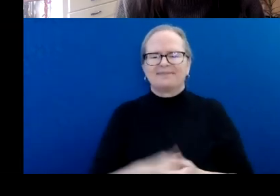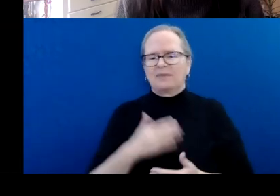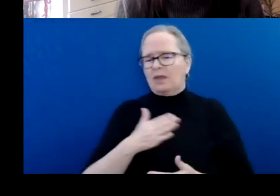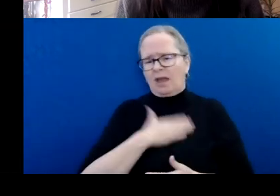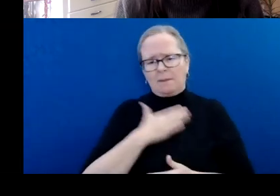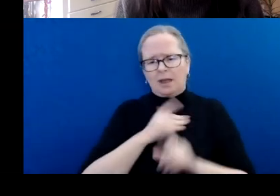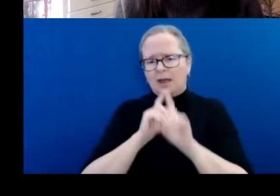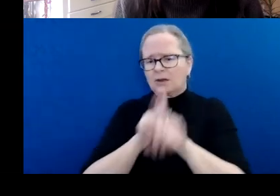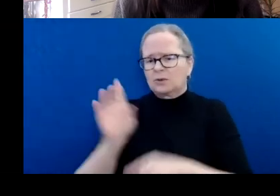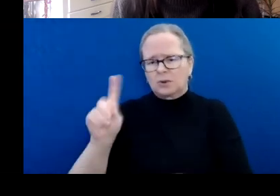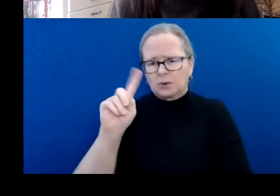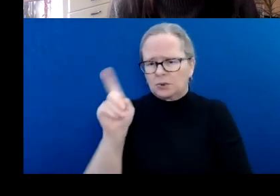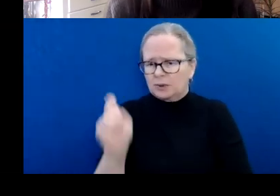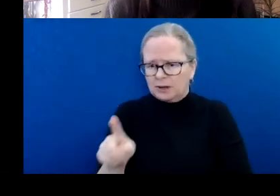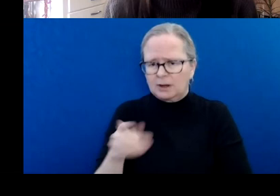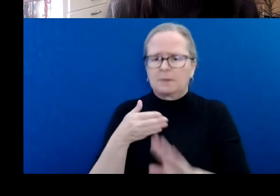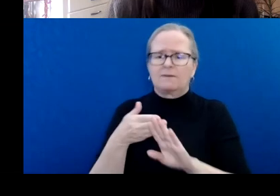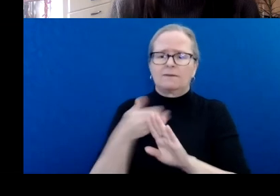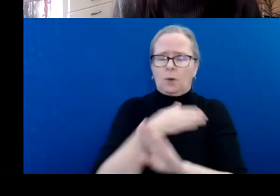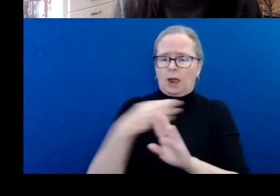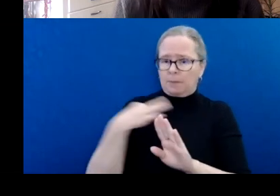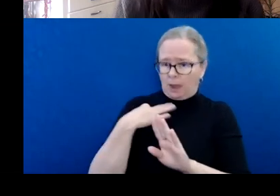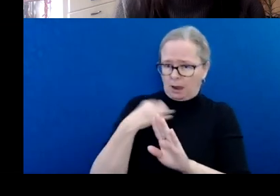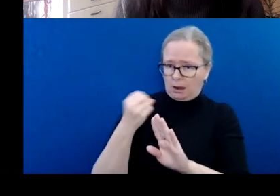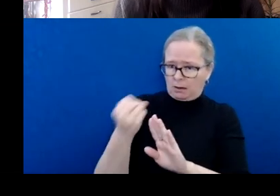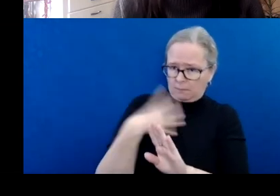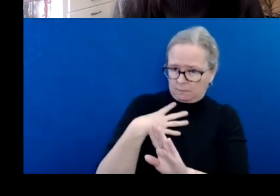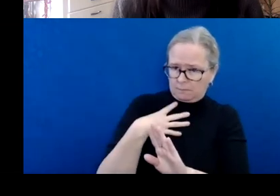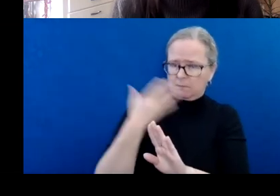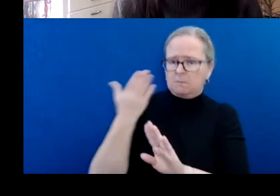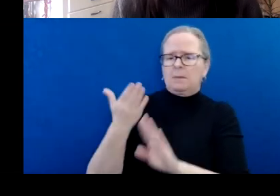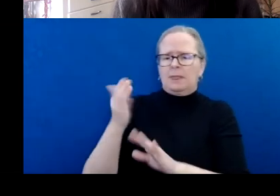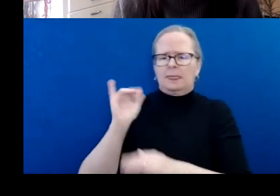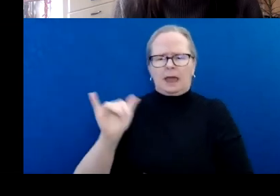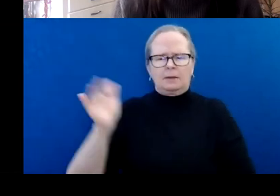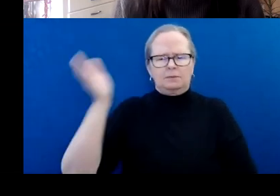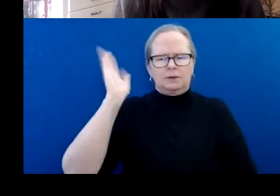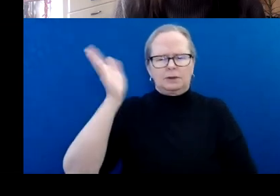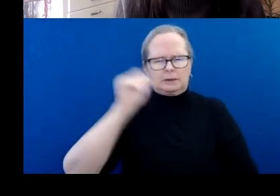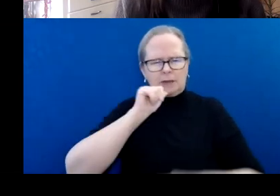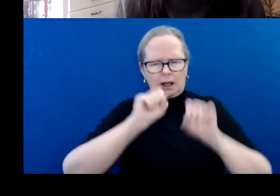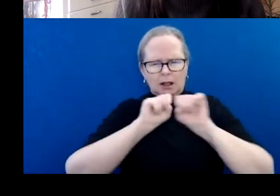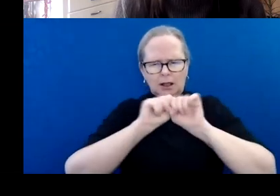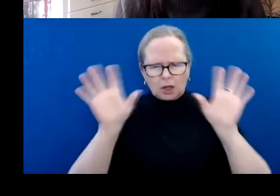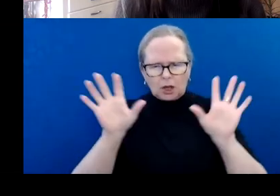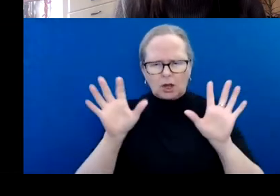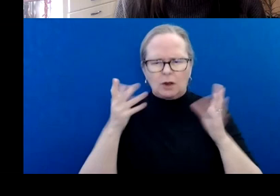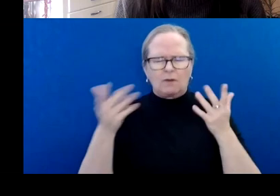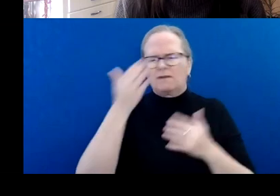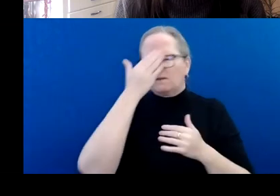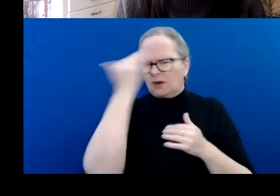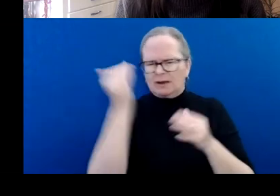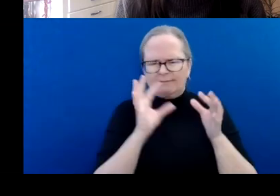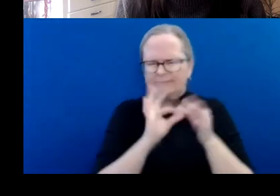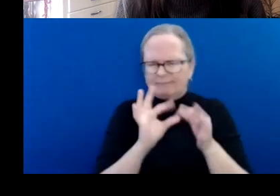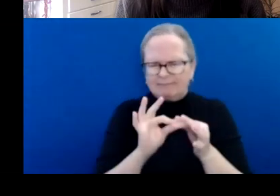you apply. There may be something this presentation or the guidelines did not cover. So please don't be shy and reach